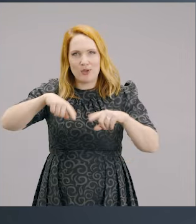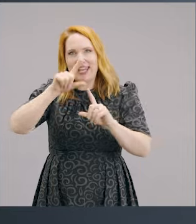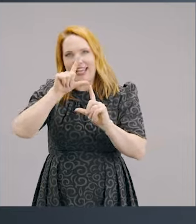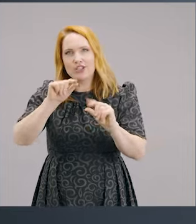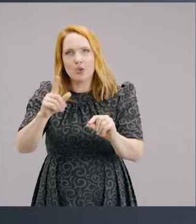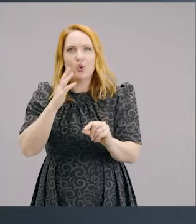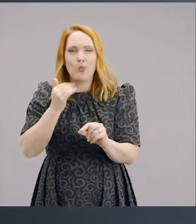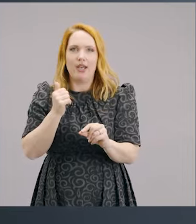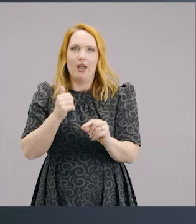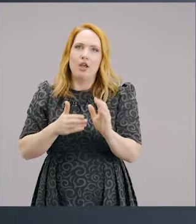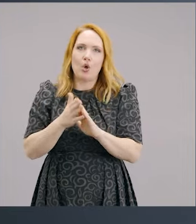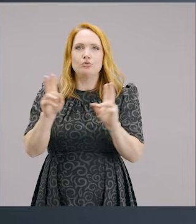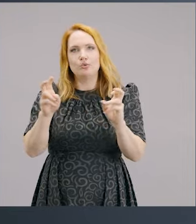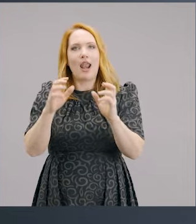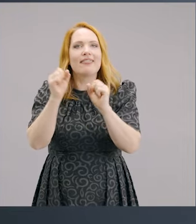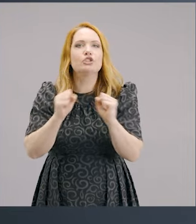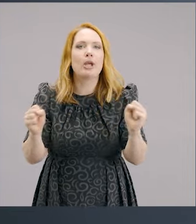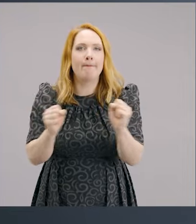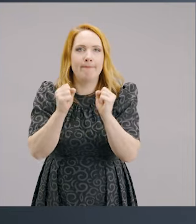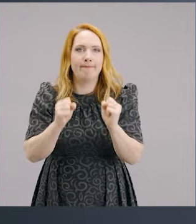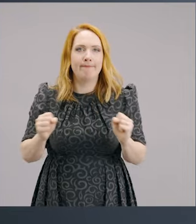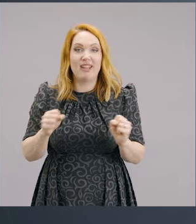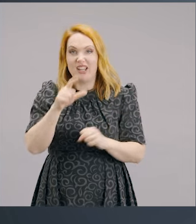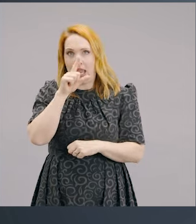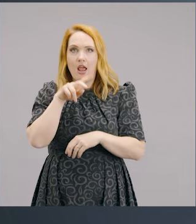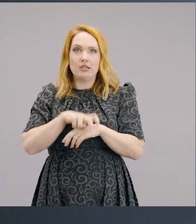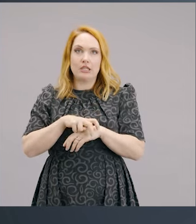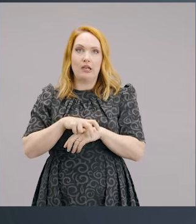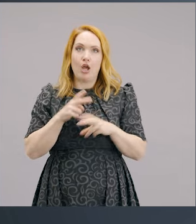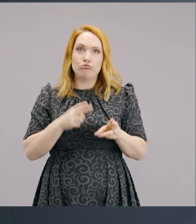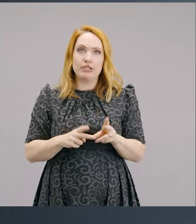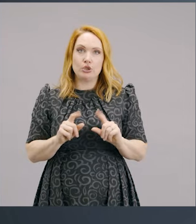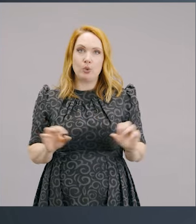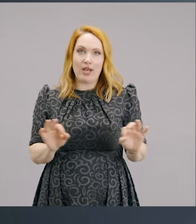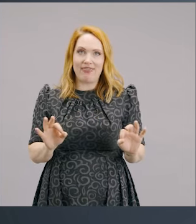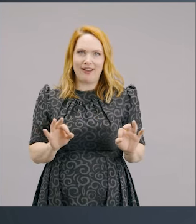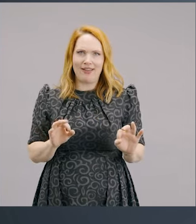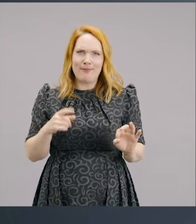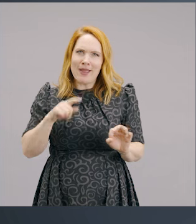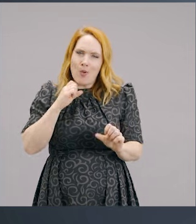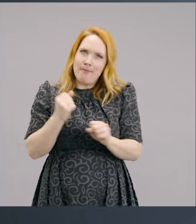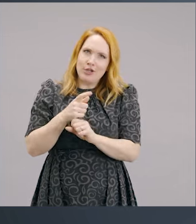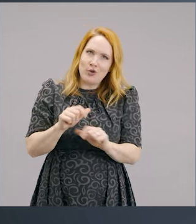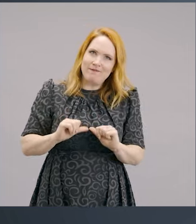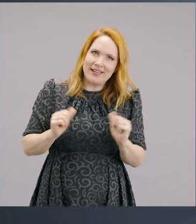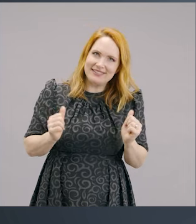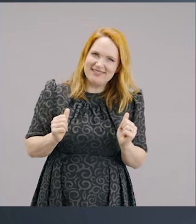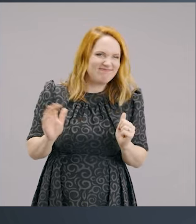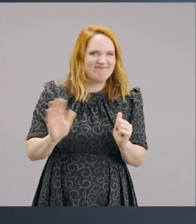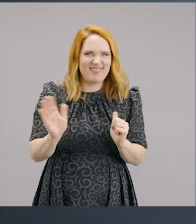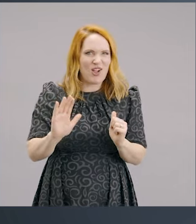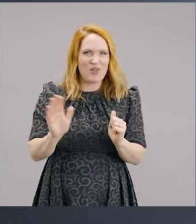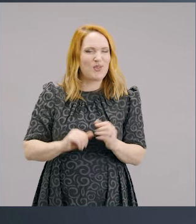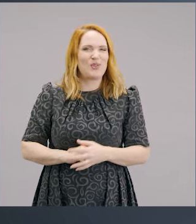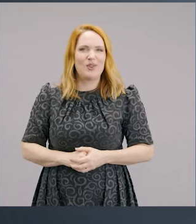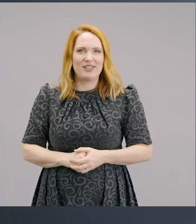So there are different things that we can do when we get to the gym. That's one of them. But it's never going